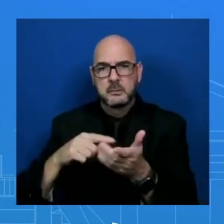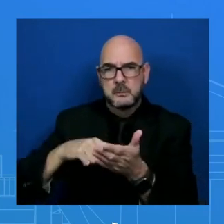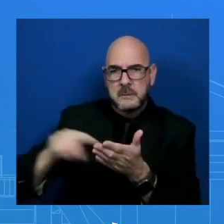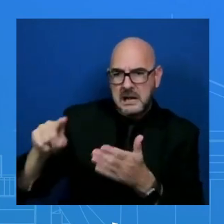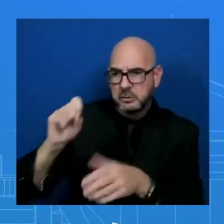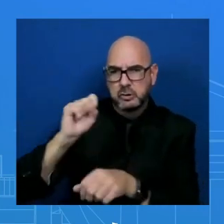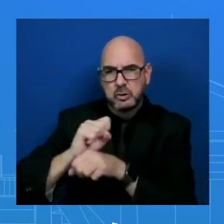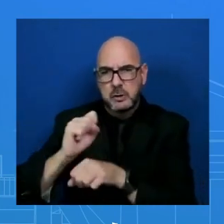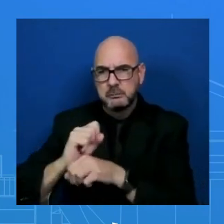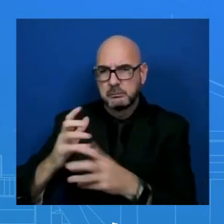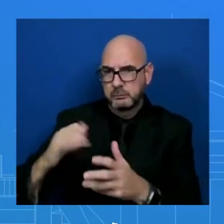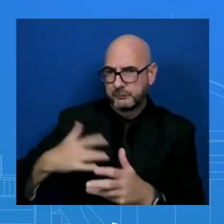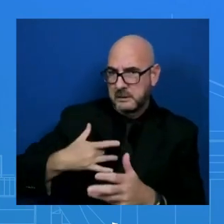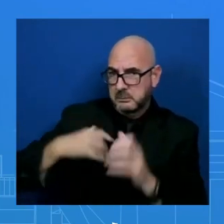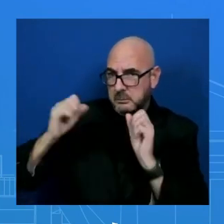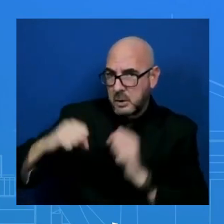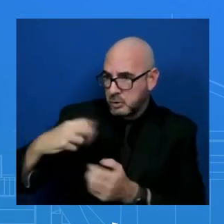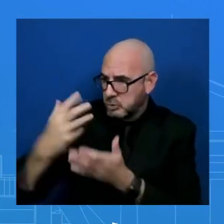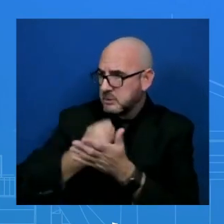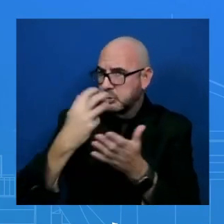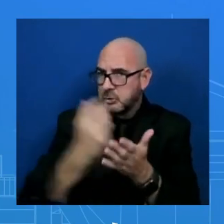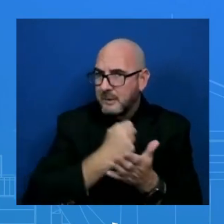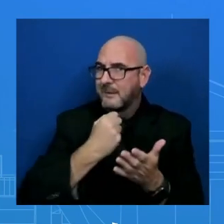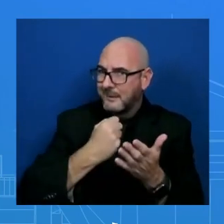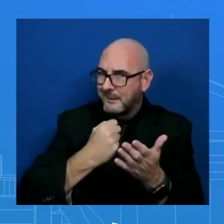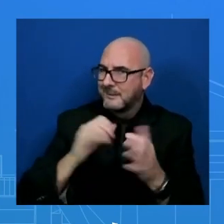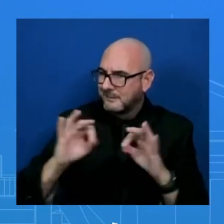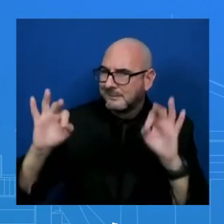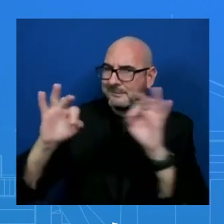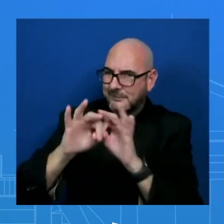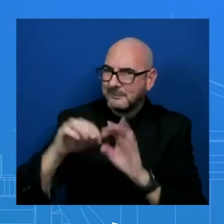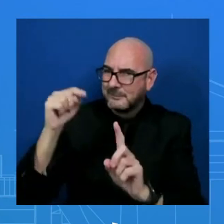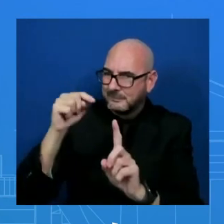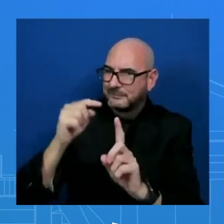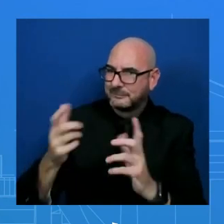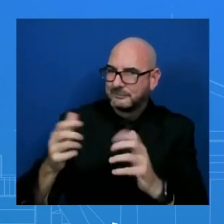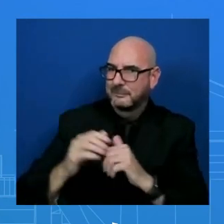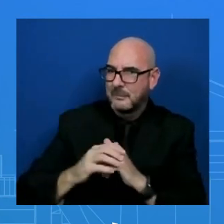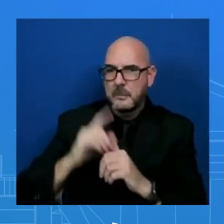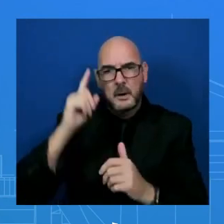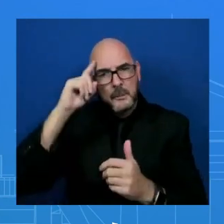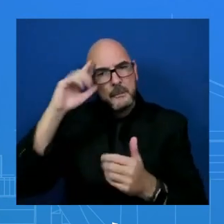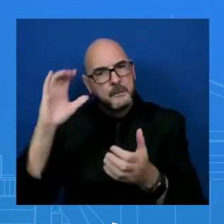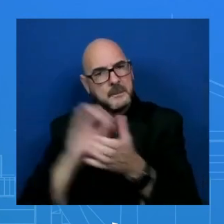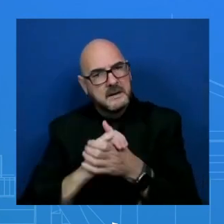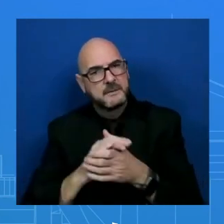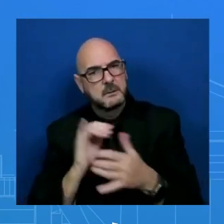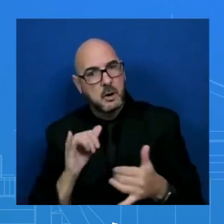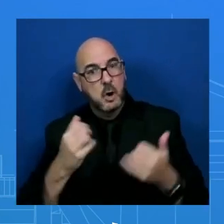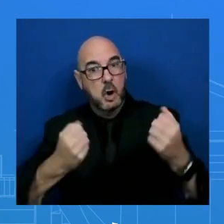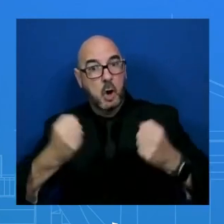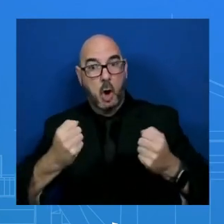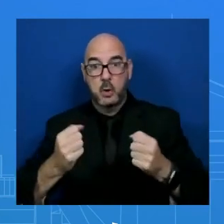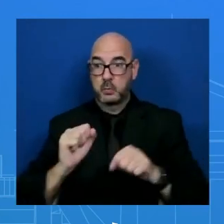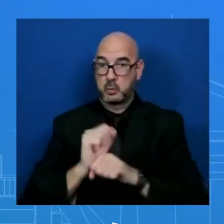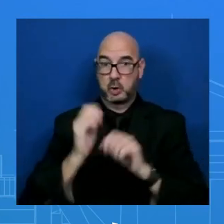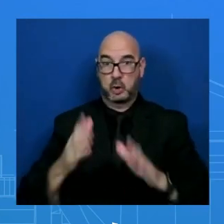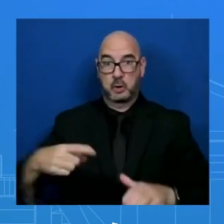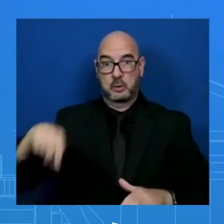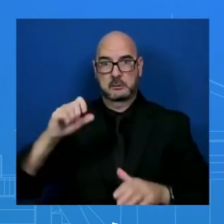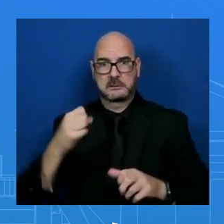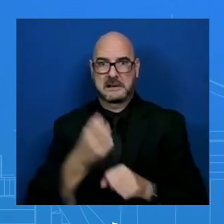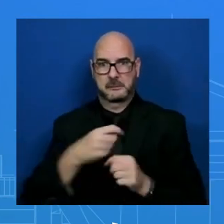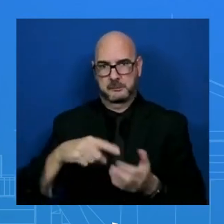incredibly important. And so we believe as well auto workers should get the wages and benefits they deserve.